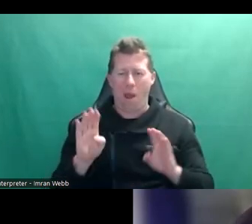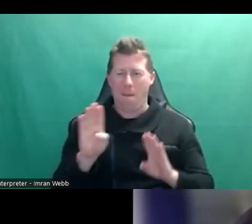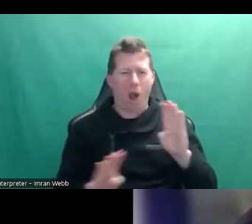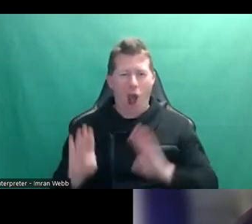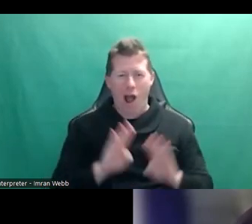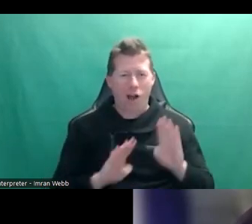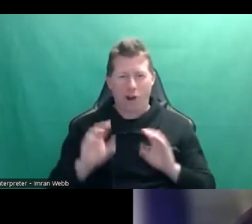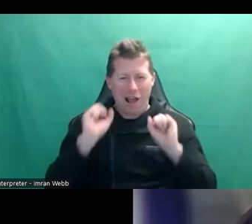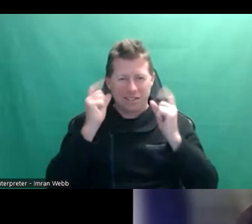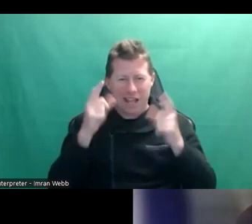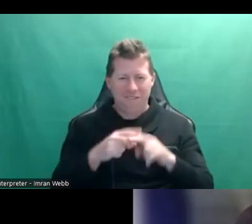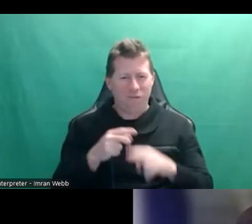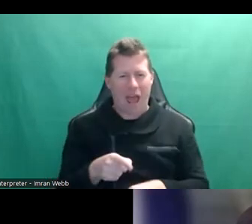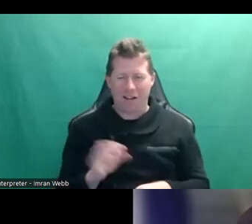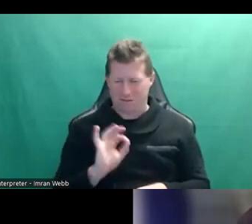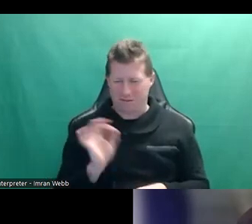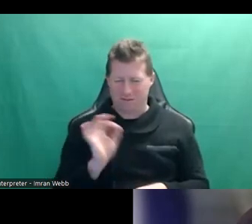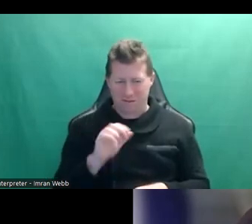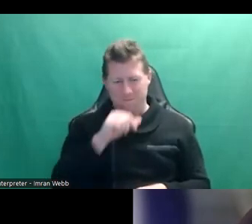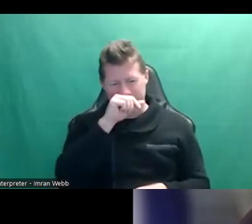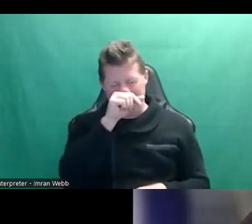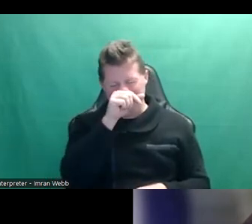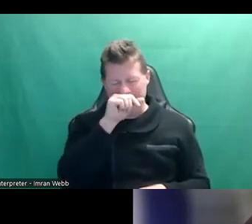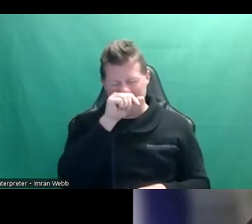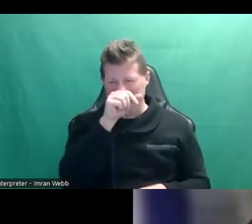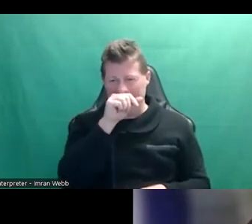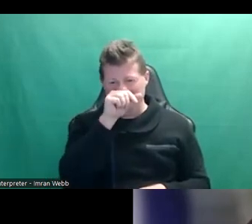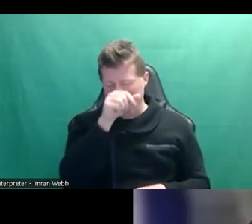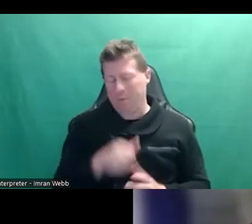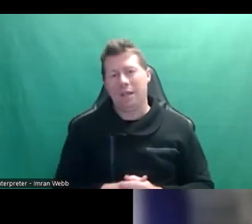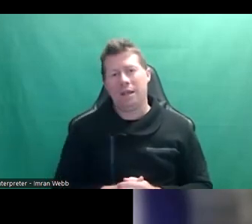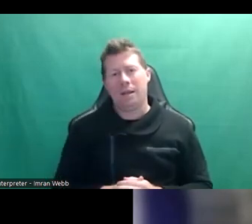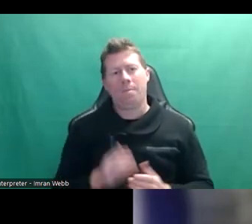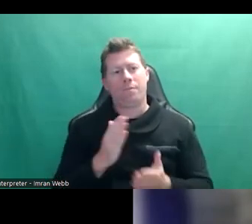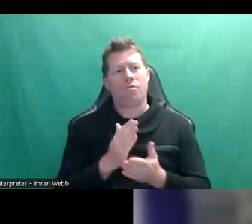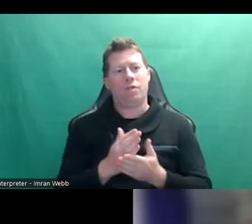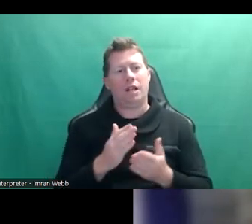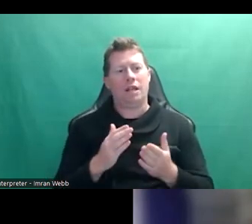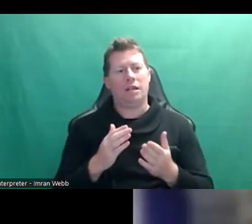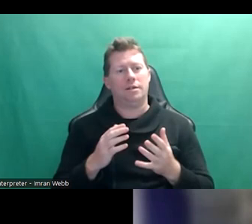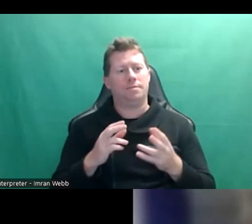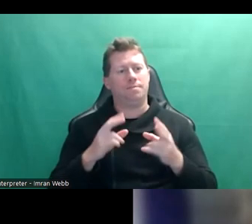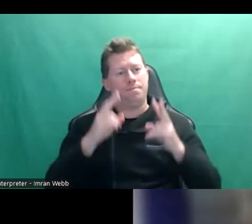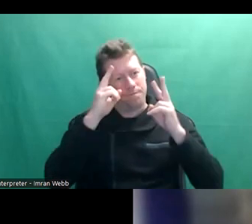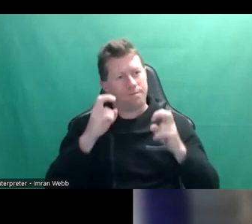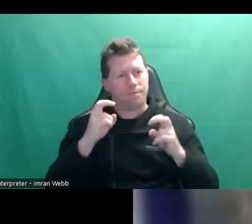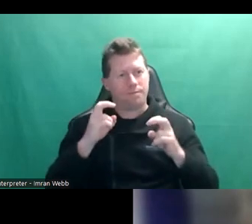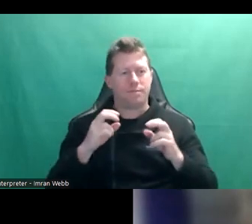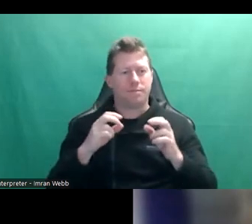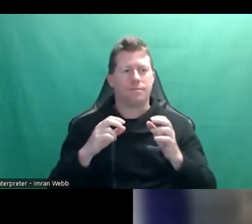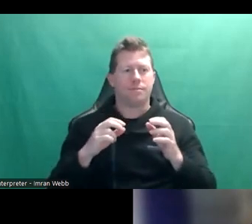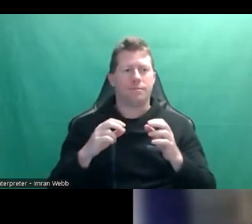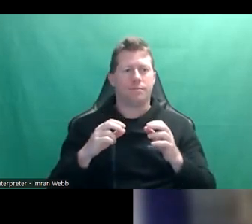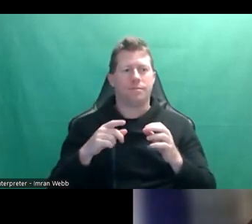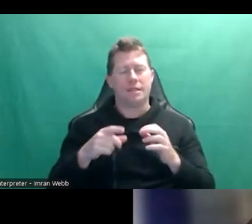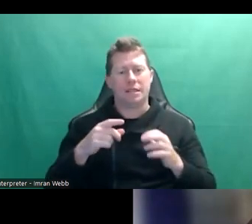that presumption. It's, I think we have to understand that these very stereotypical ideas about what it is to